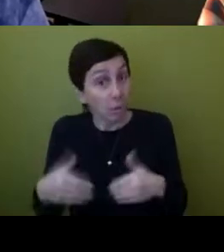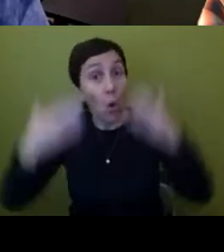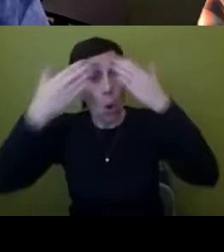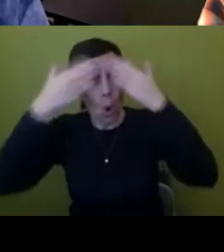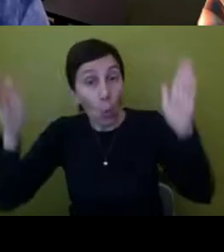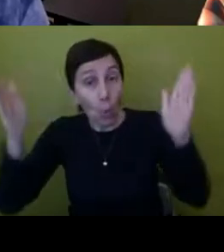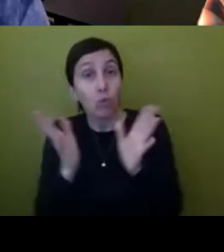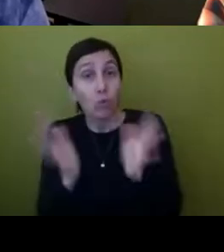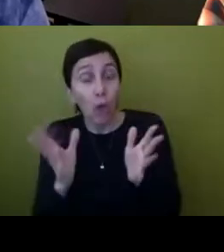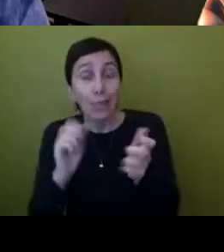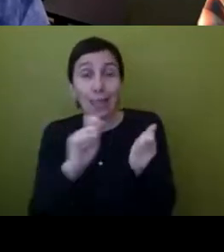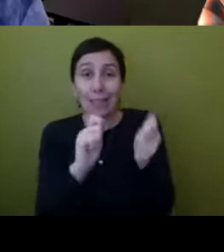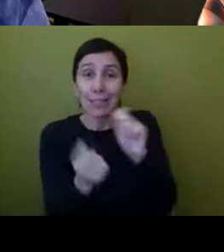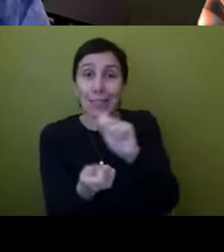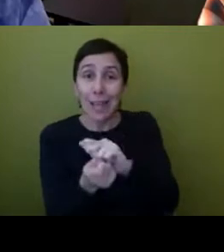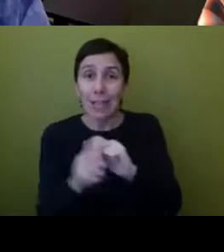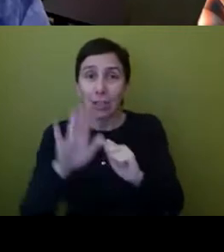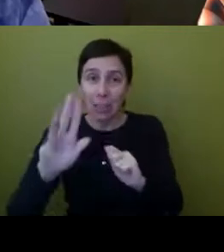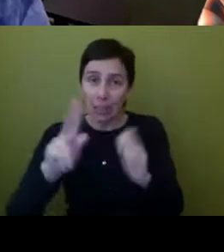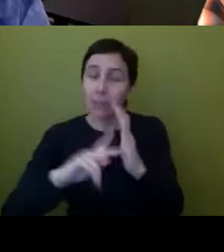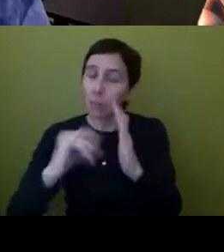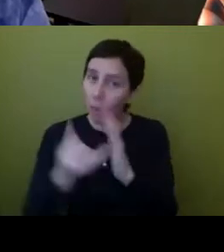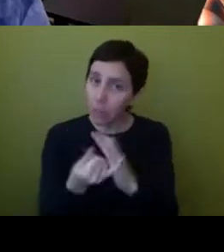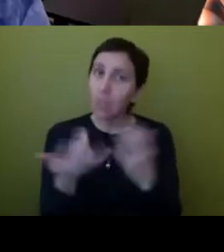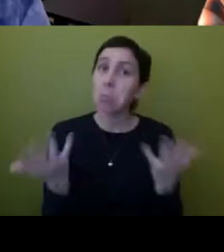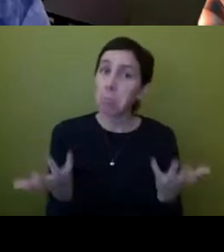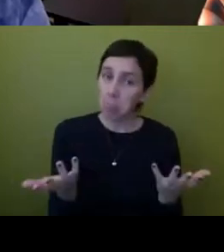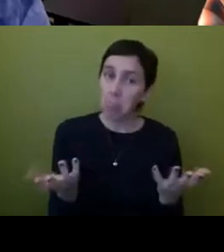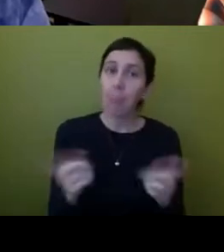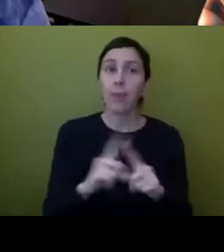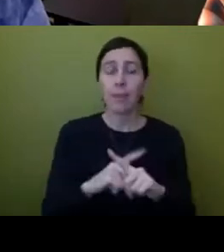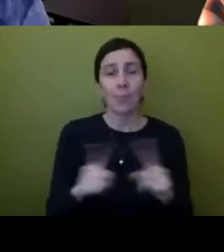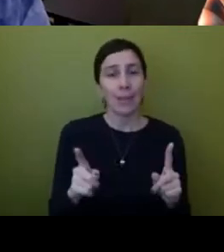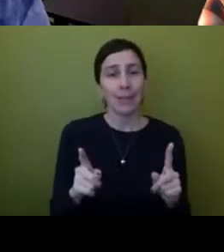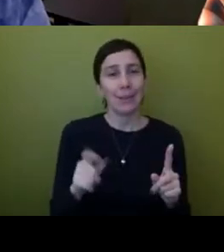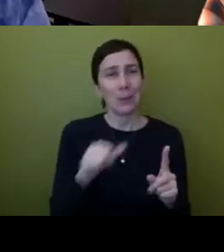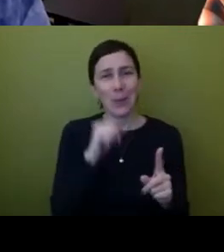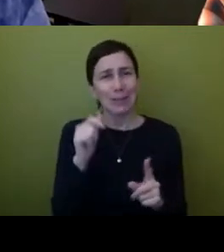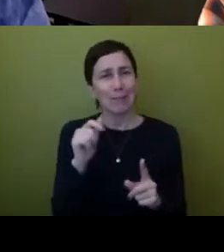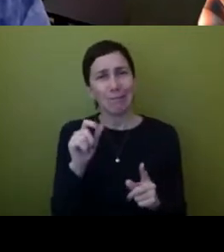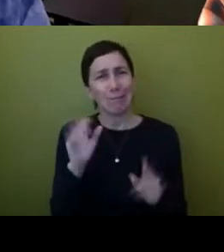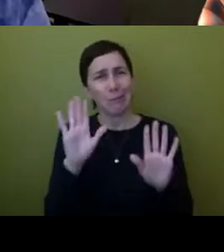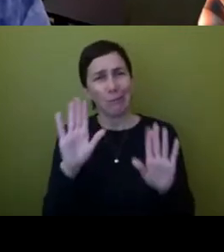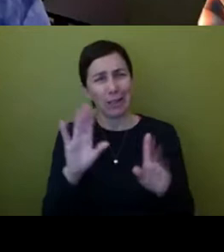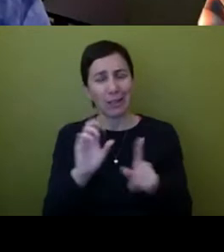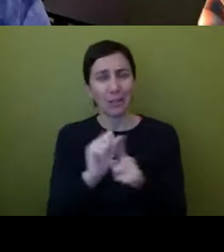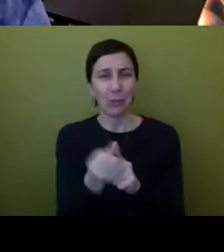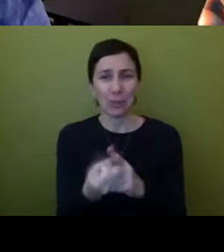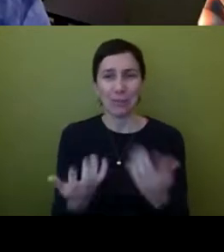of transforming the project but it certainly uh is was not ideal um to say the least